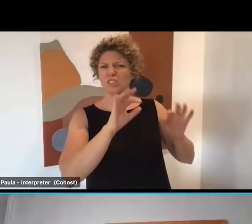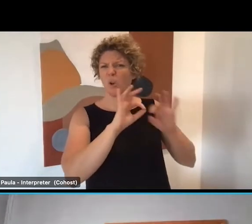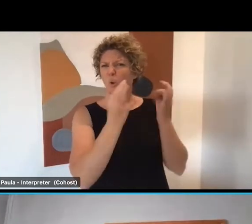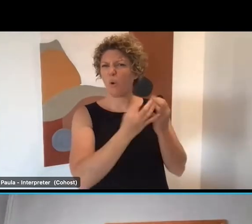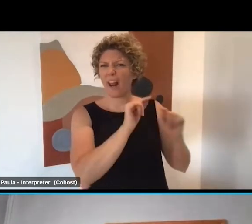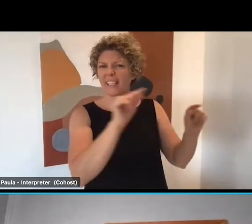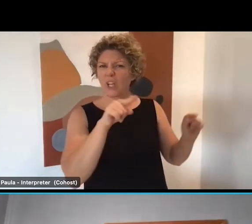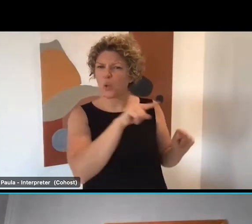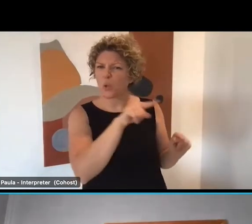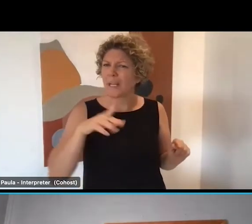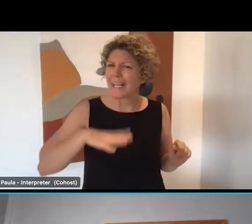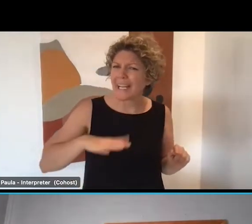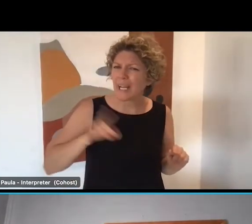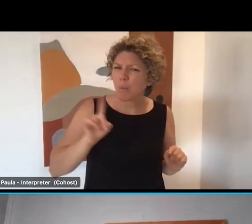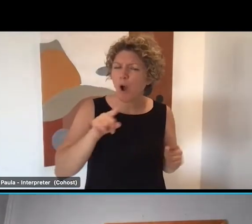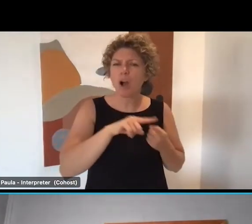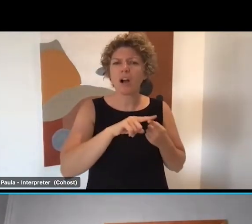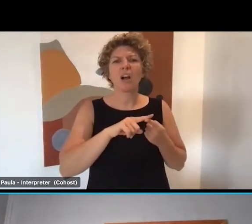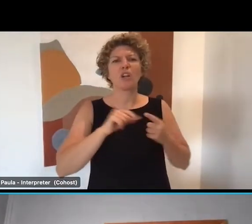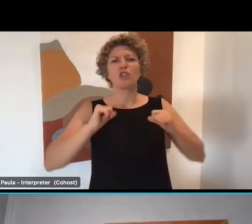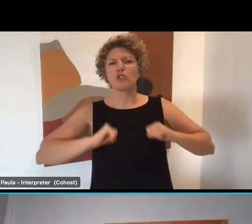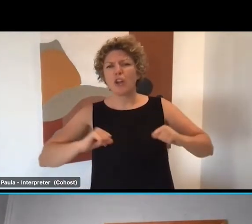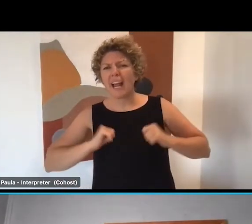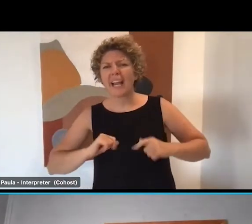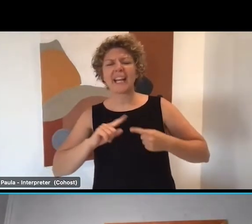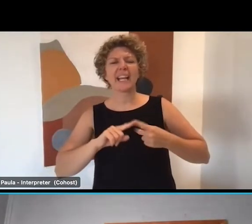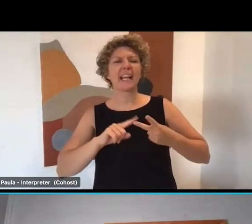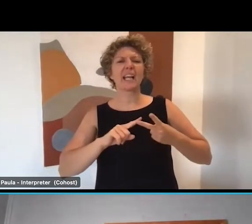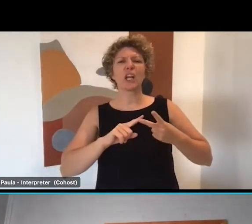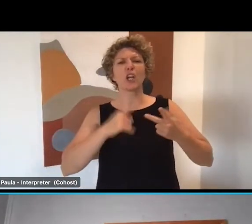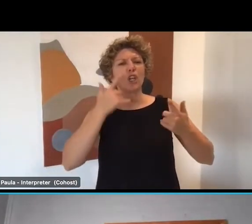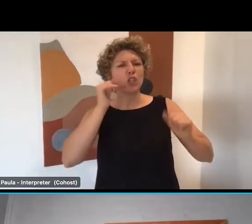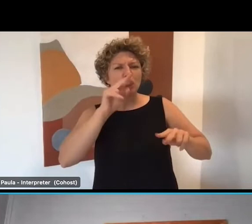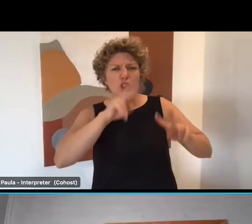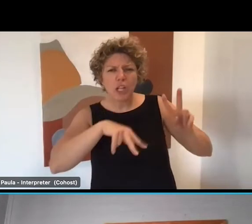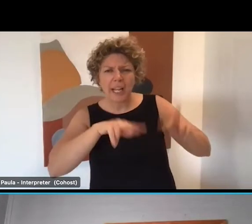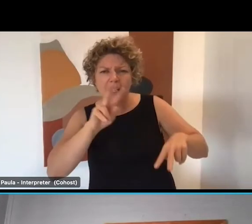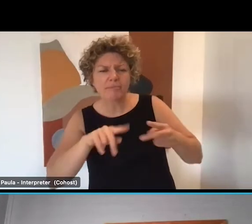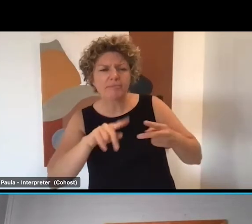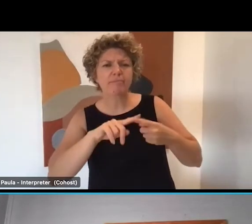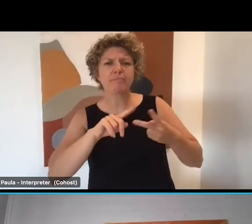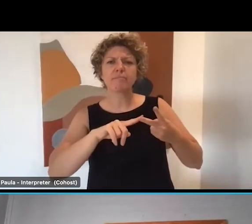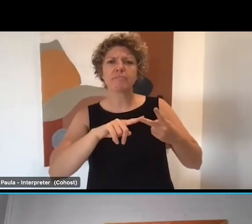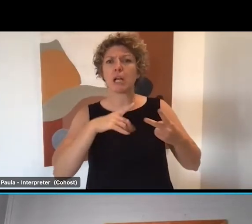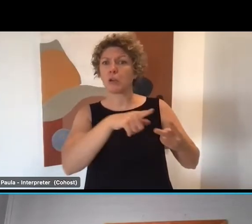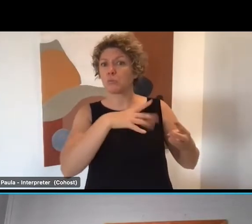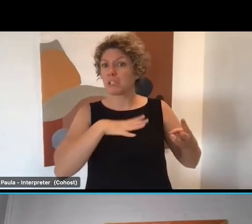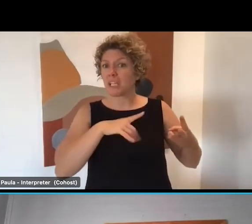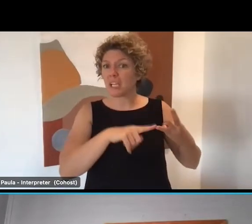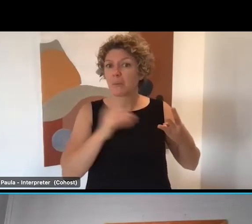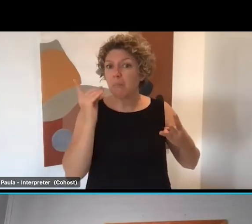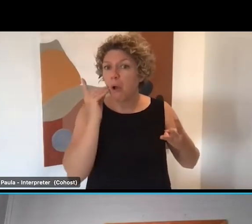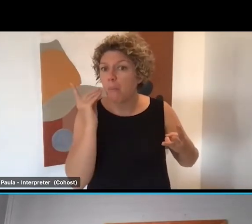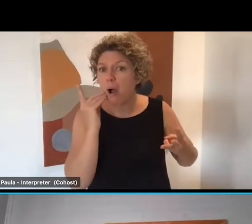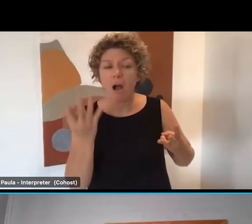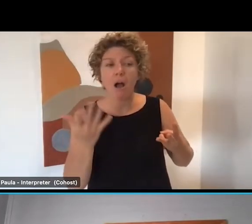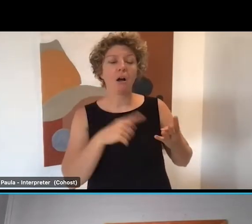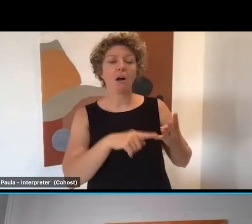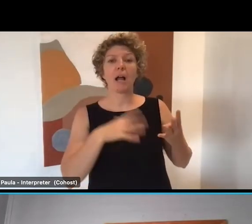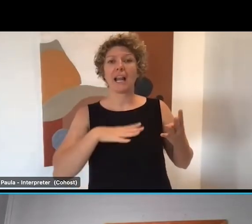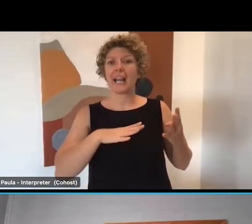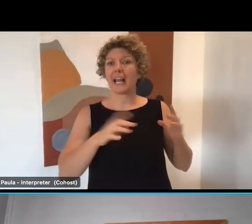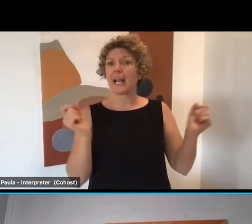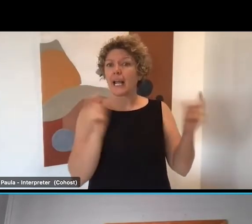including training prerequisites, screening checks, employment types, and other requirements, including smartphone, working email, computer literacy,